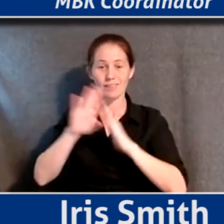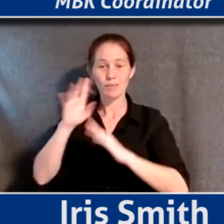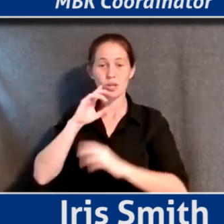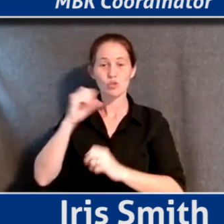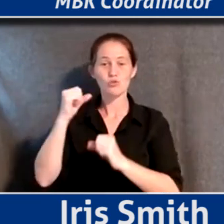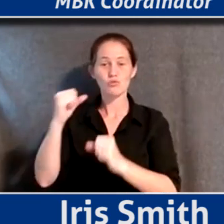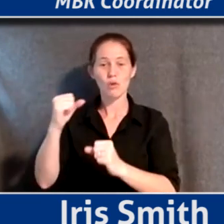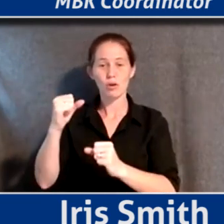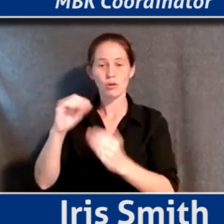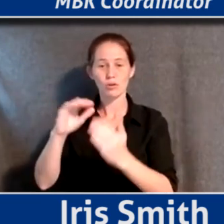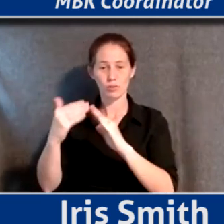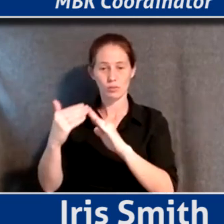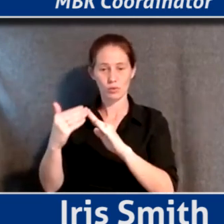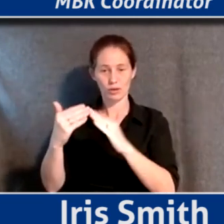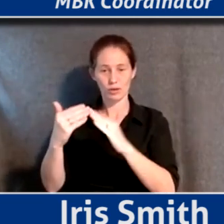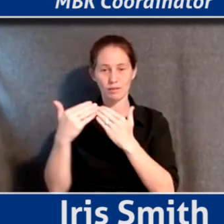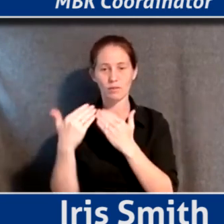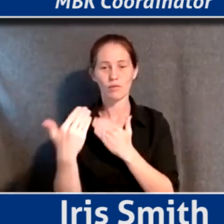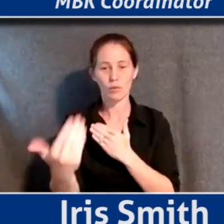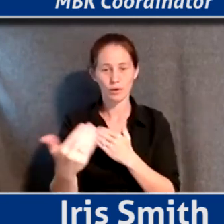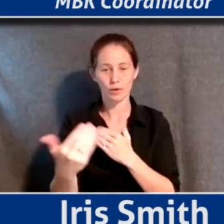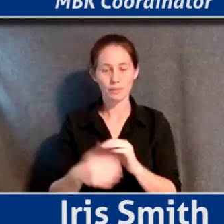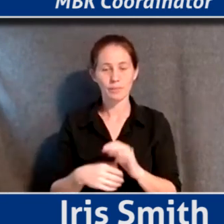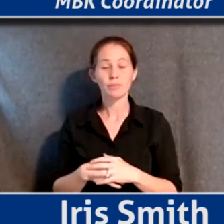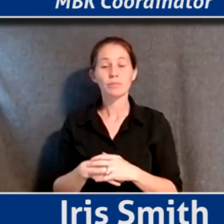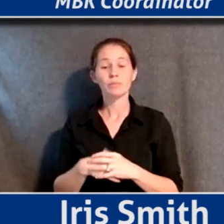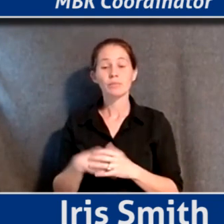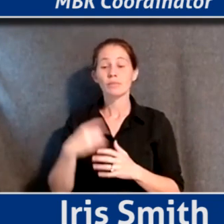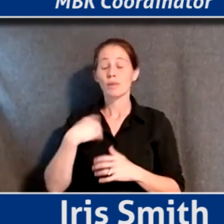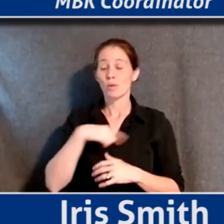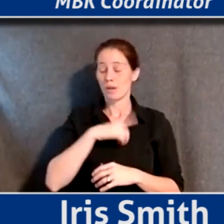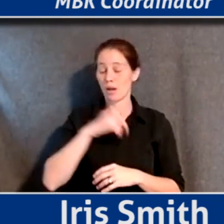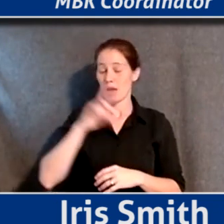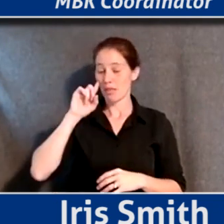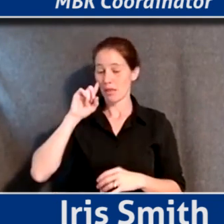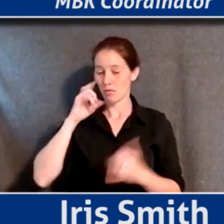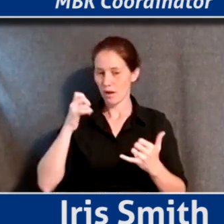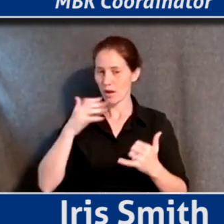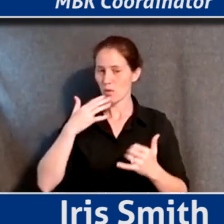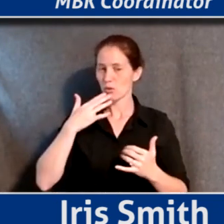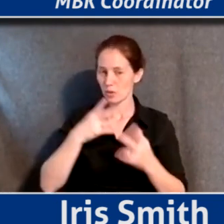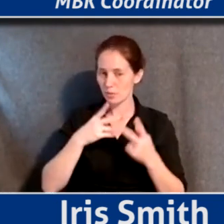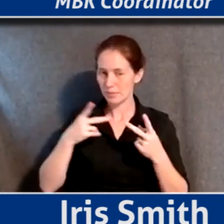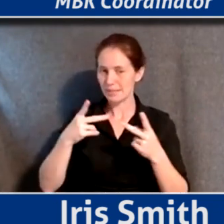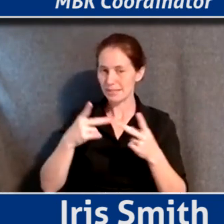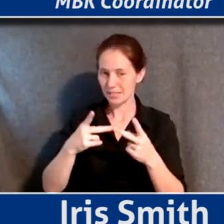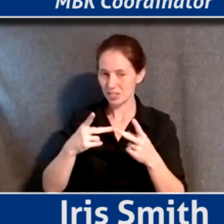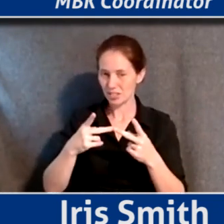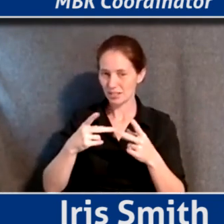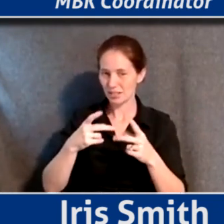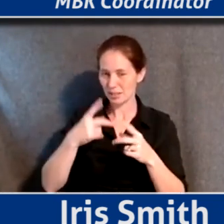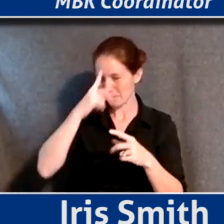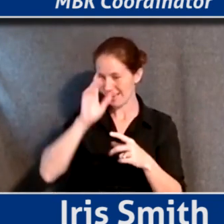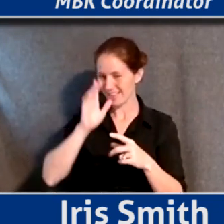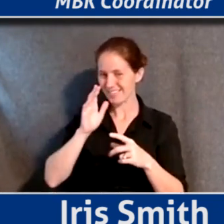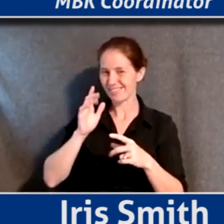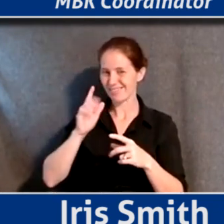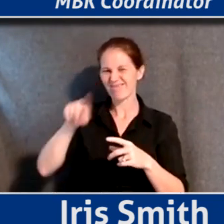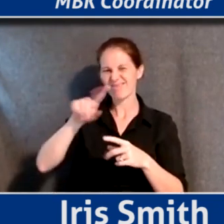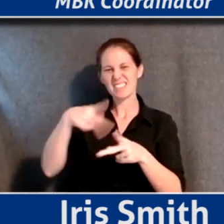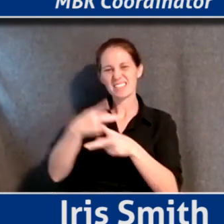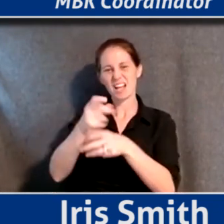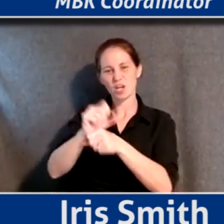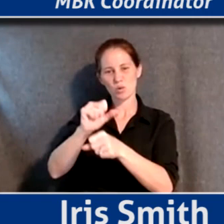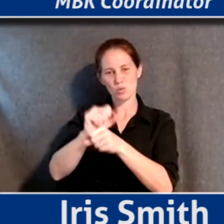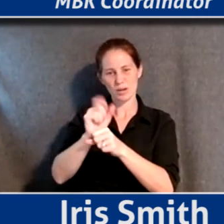community going forward? And we're really, I think, in a good position, given kind of this type of work and the people that see on